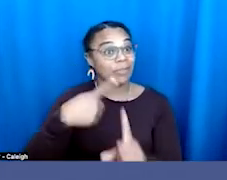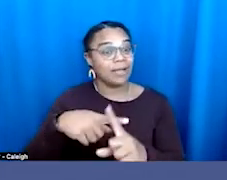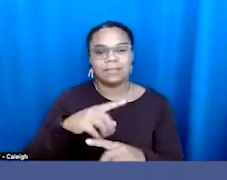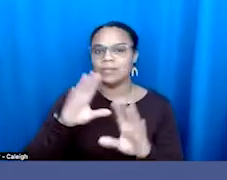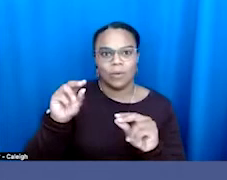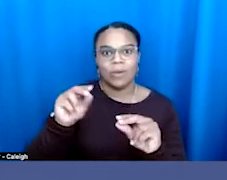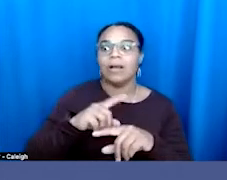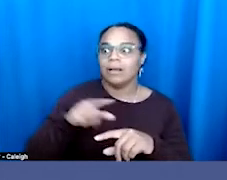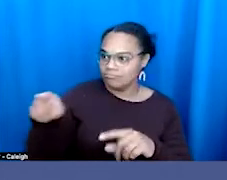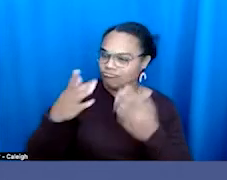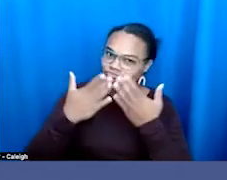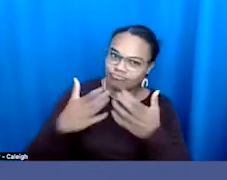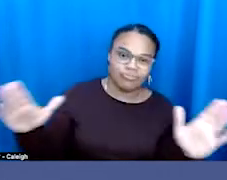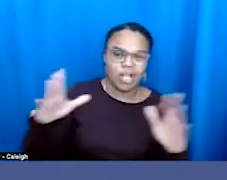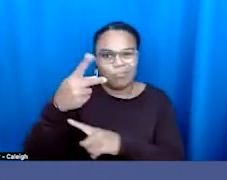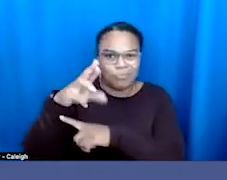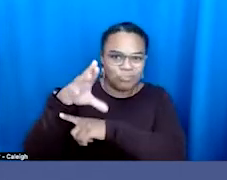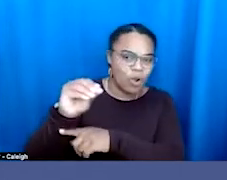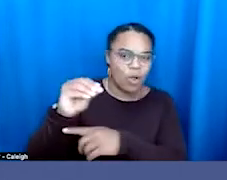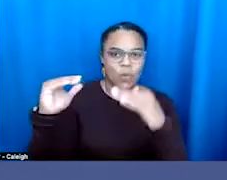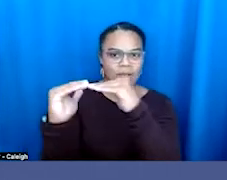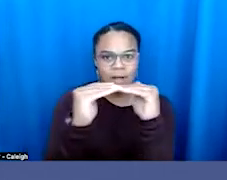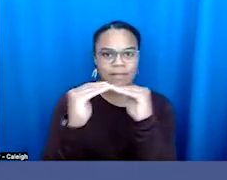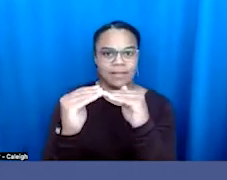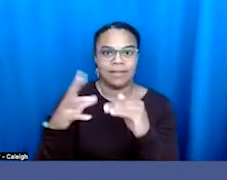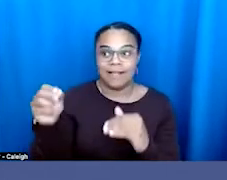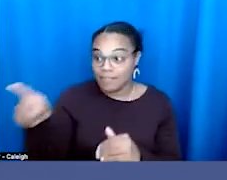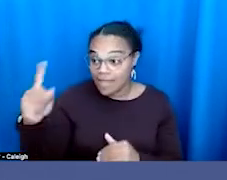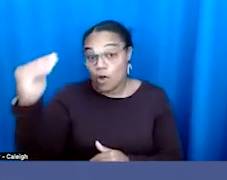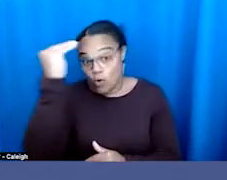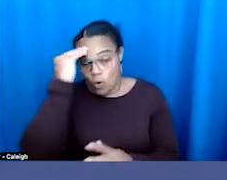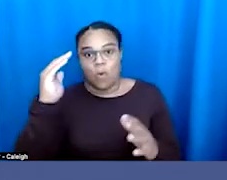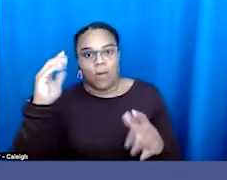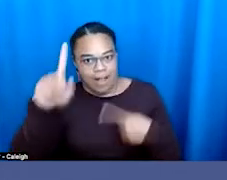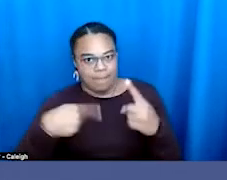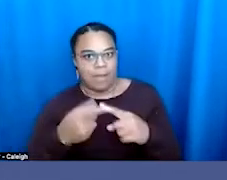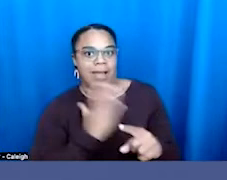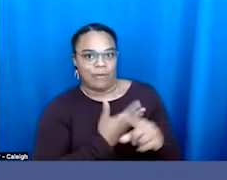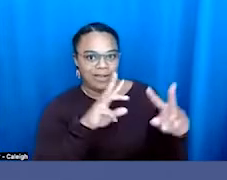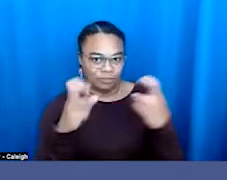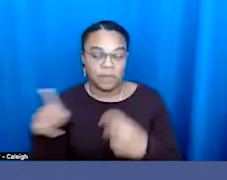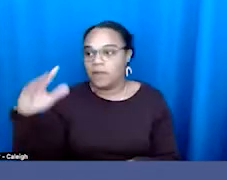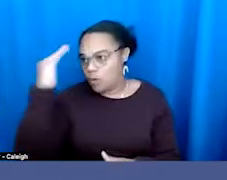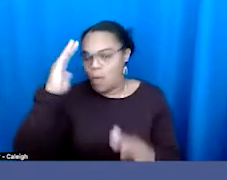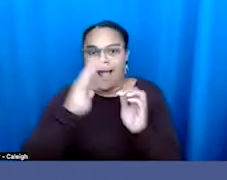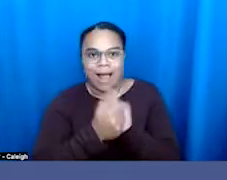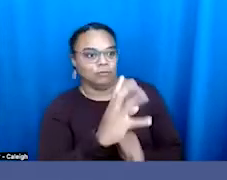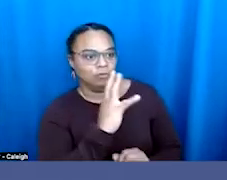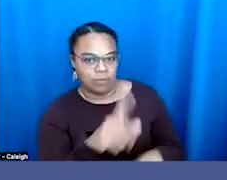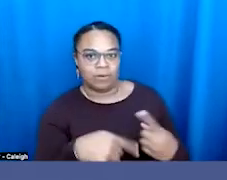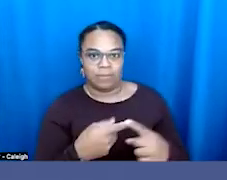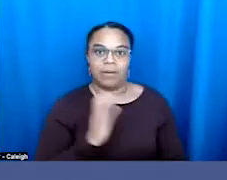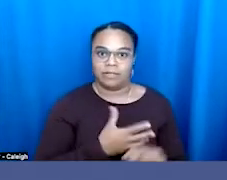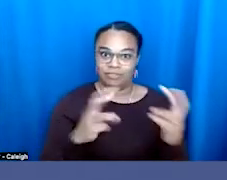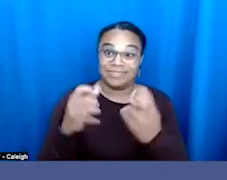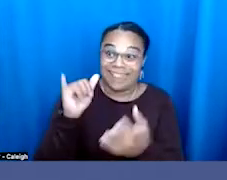and they know how to talk about our issues and they're being informed about our issues as they happen. That's the kind of organizing I think we need in this moment